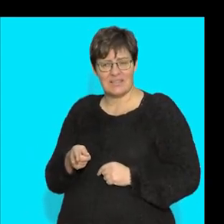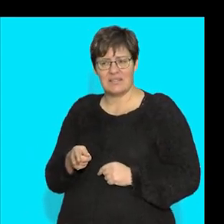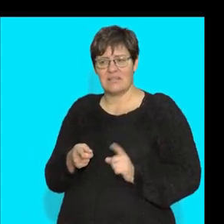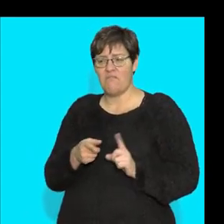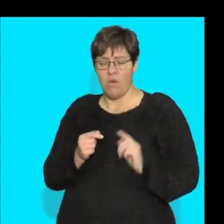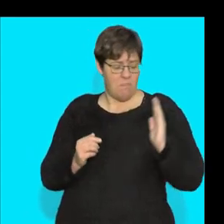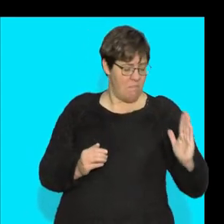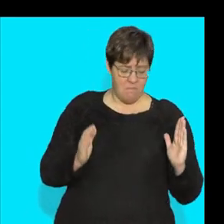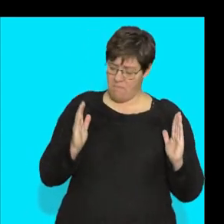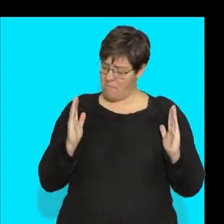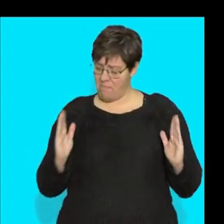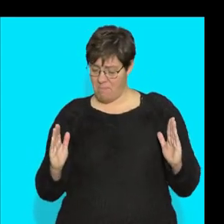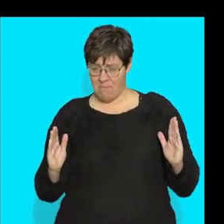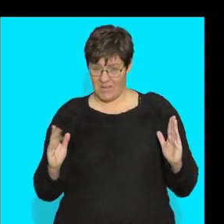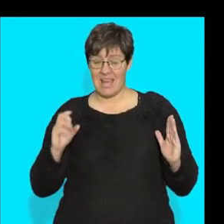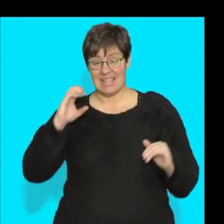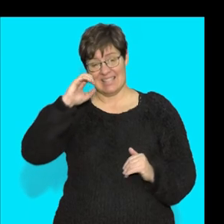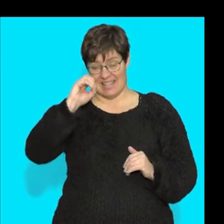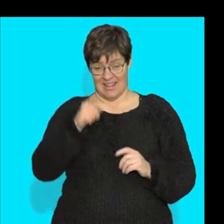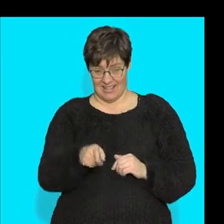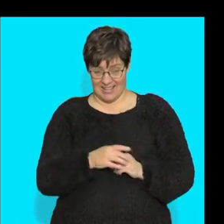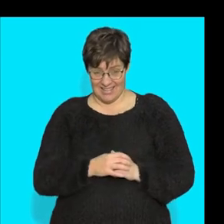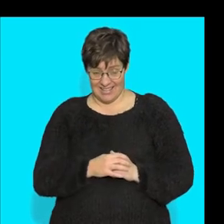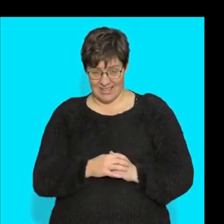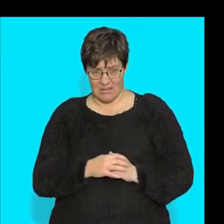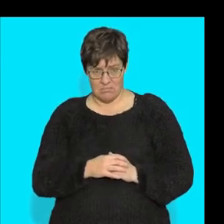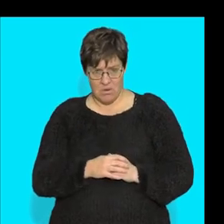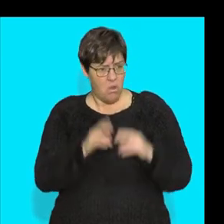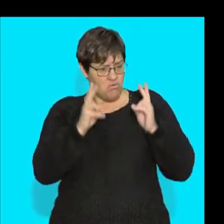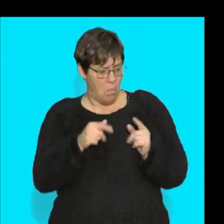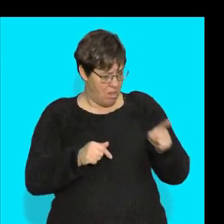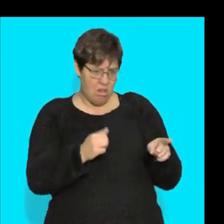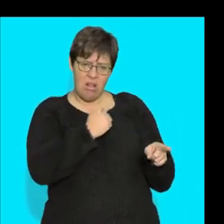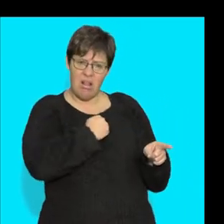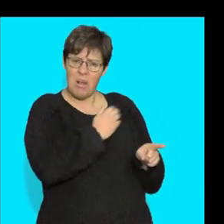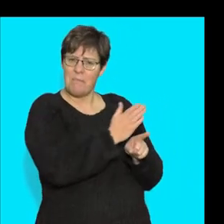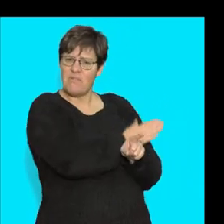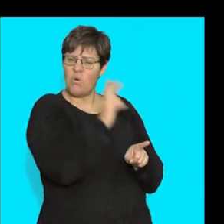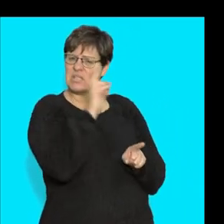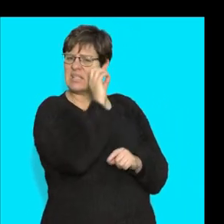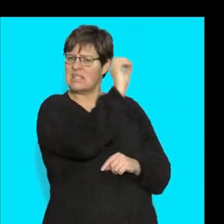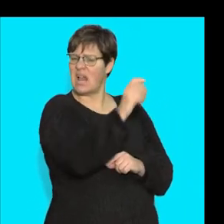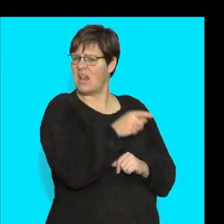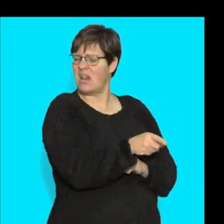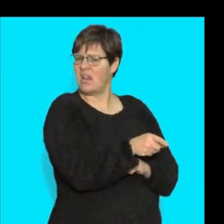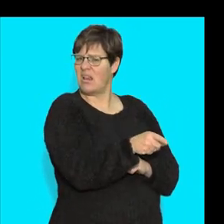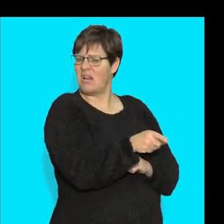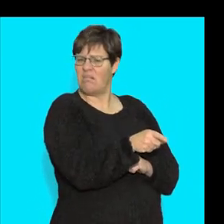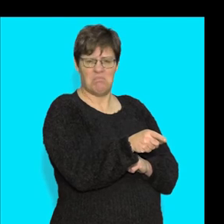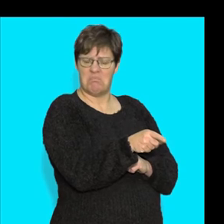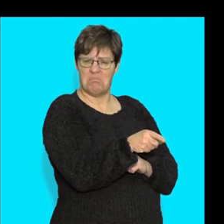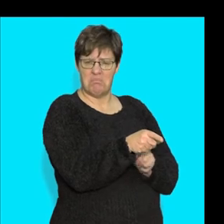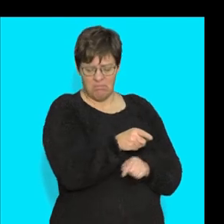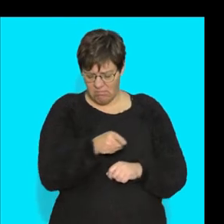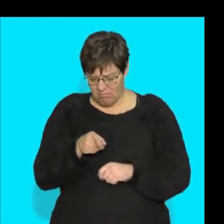here, that is a cell. And it looks very different to what we saw in the beginning when we looked at the concept of